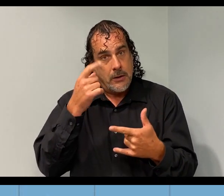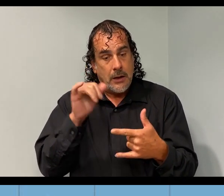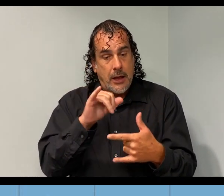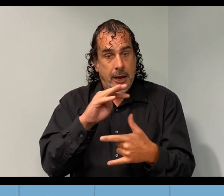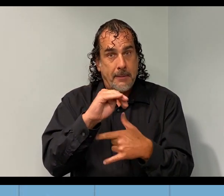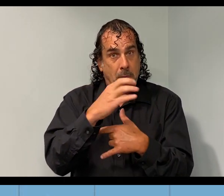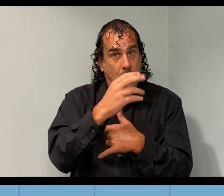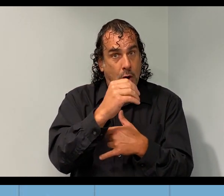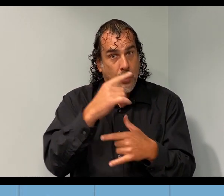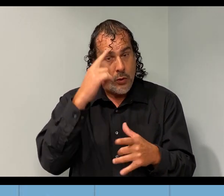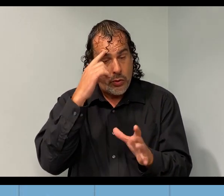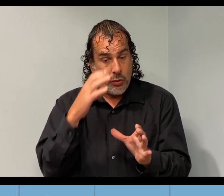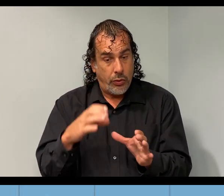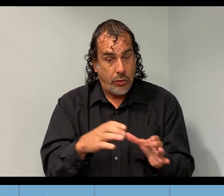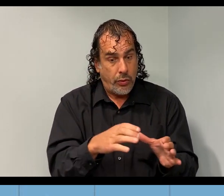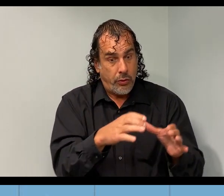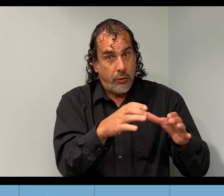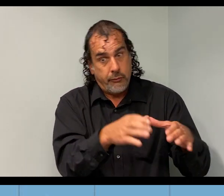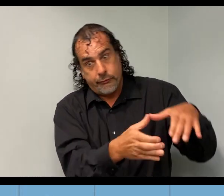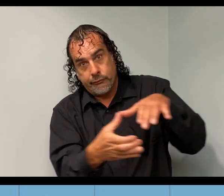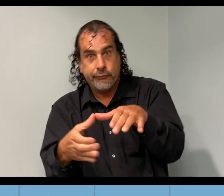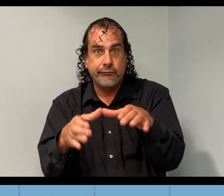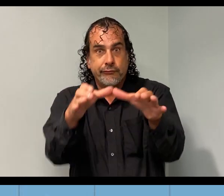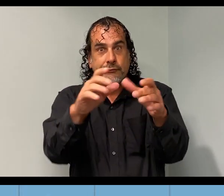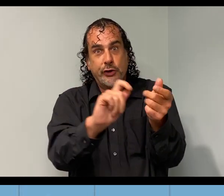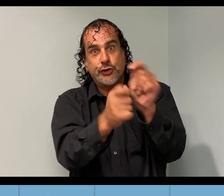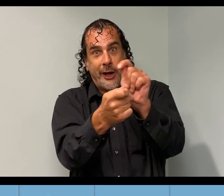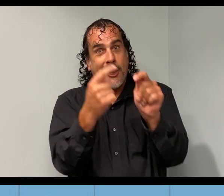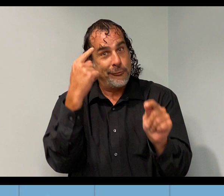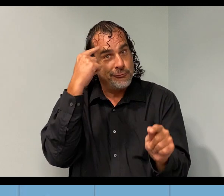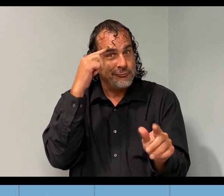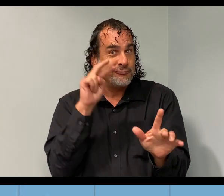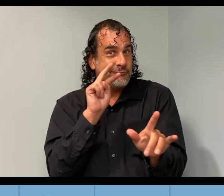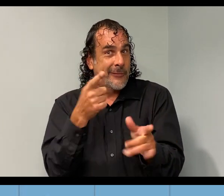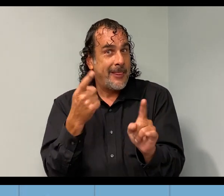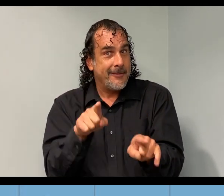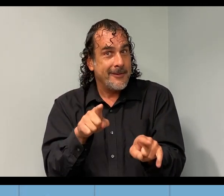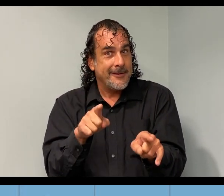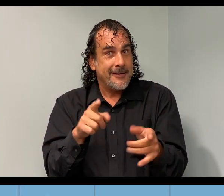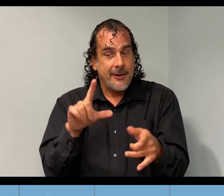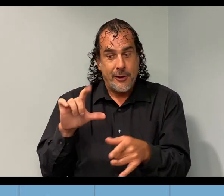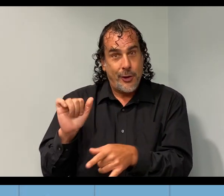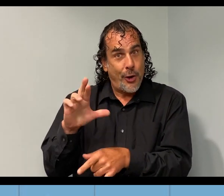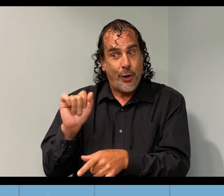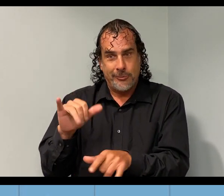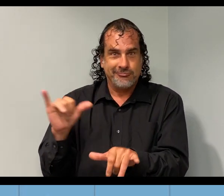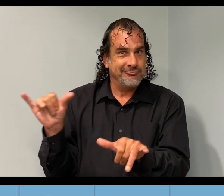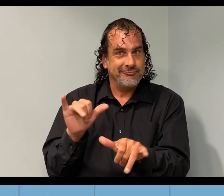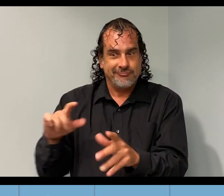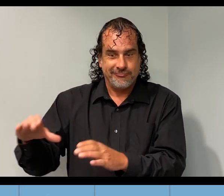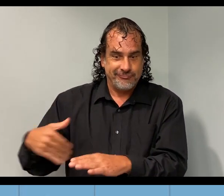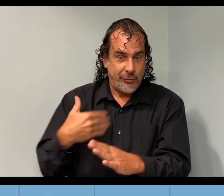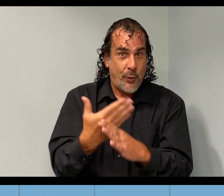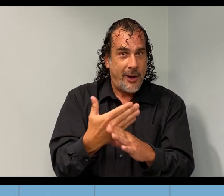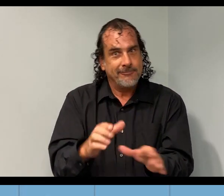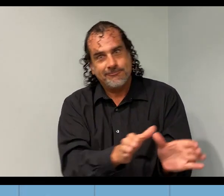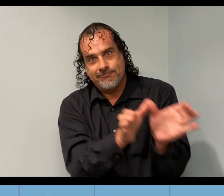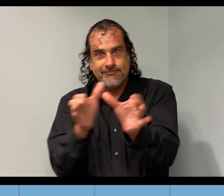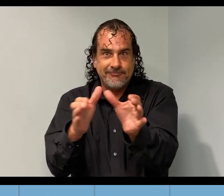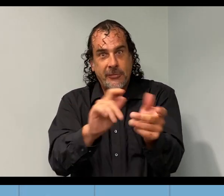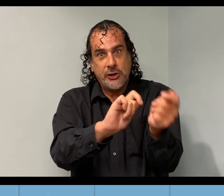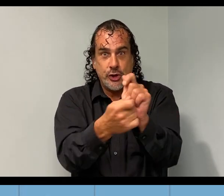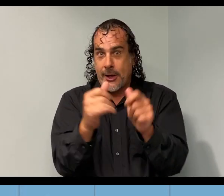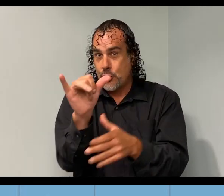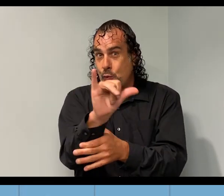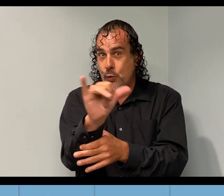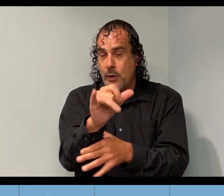much like Marcos did when it entered the Gulf of Mexico, we did see a change in the track. Tropical Storm Laura could very well do the same thing when